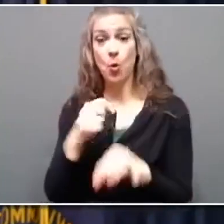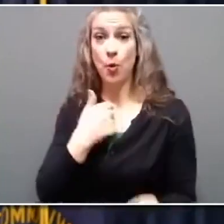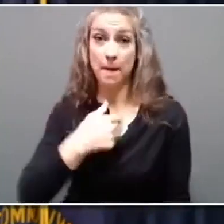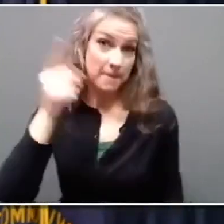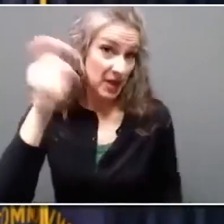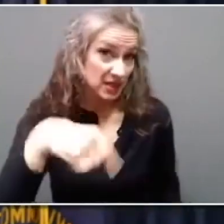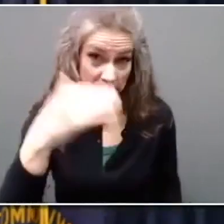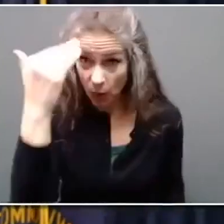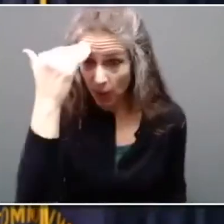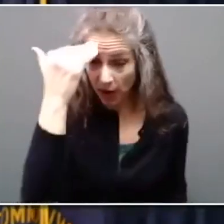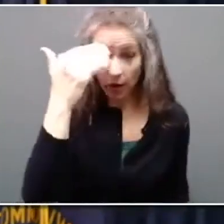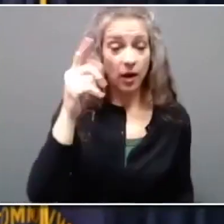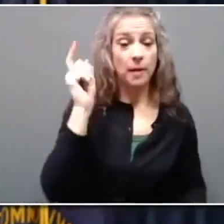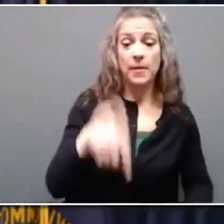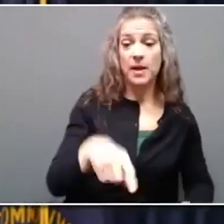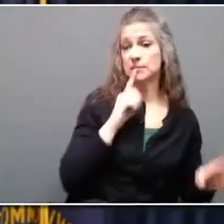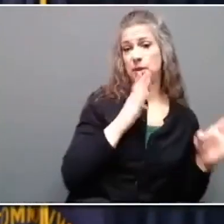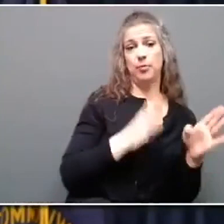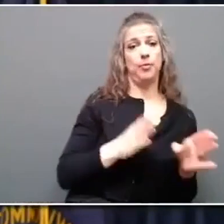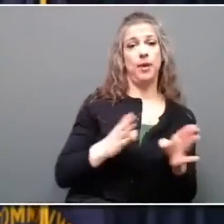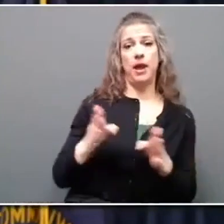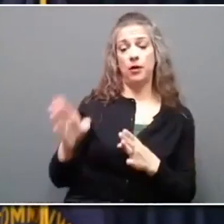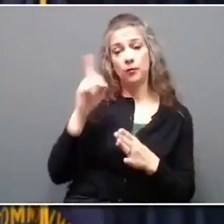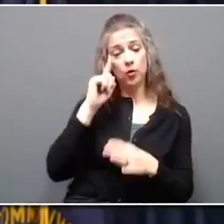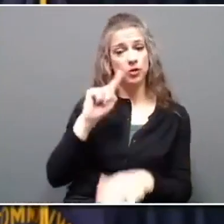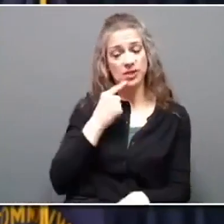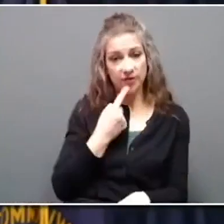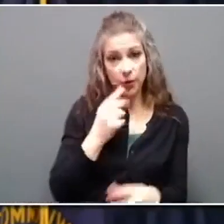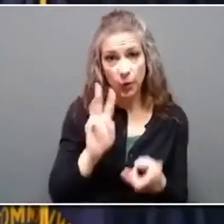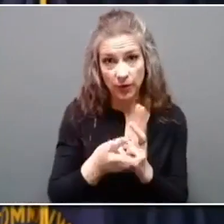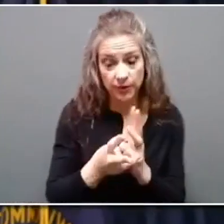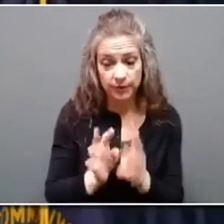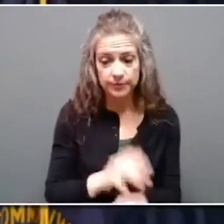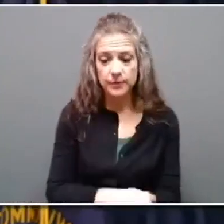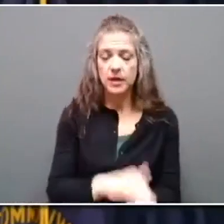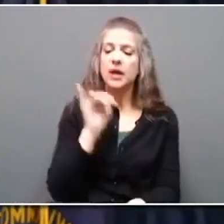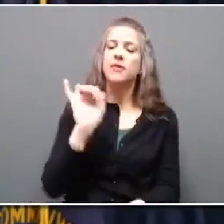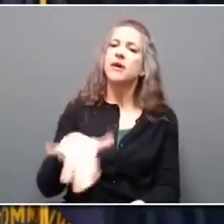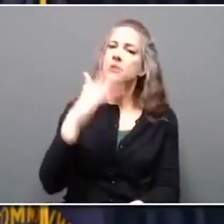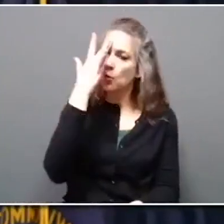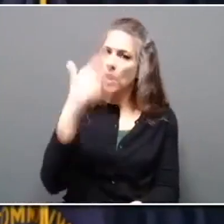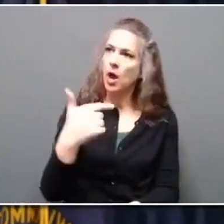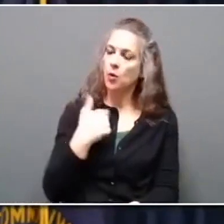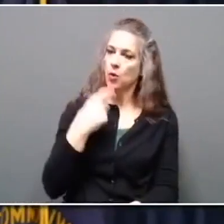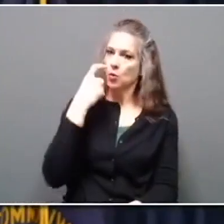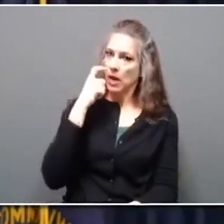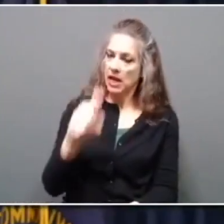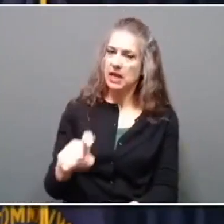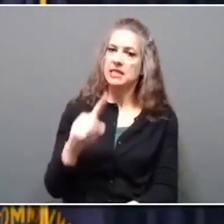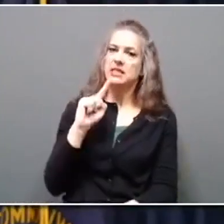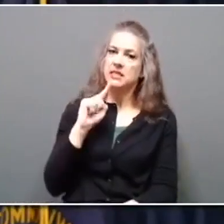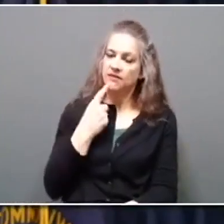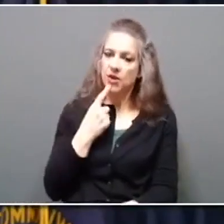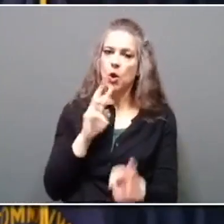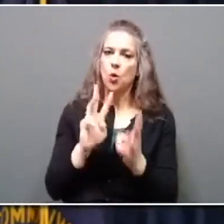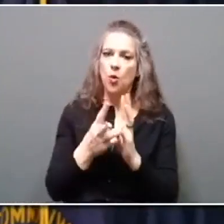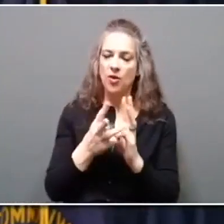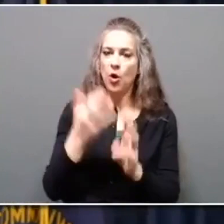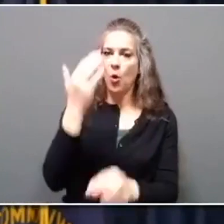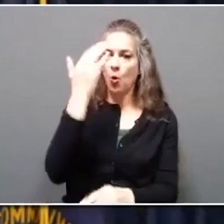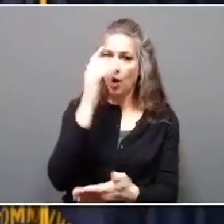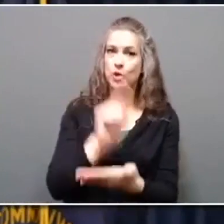prepared when it comes to severe weather. That's why we recognize Severe Weather Awareness Week, which starts tomorrow,